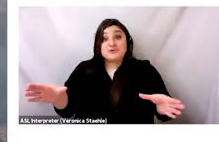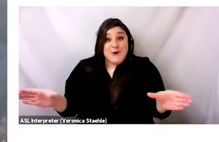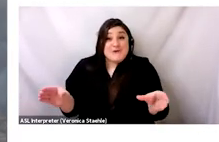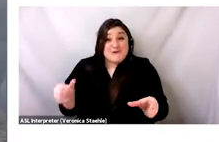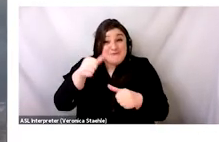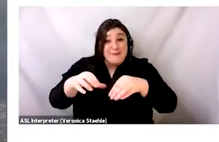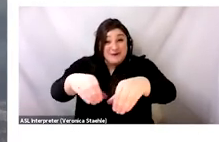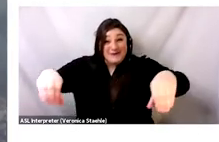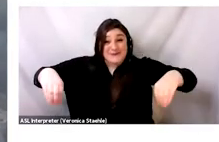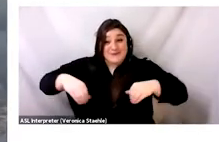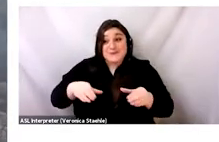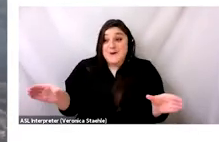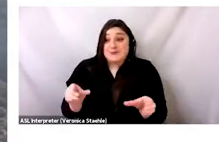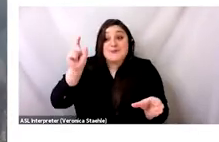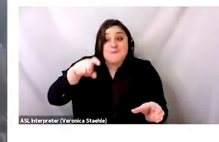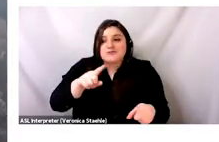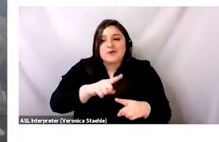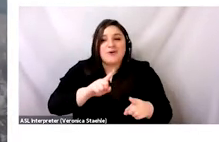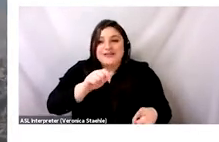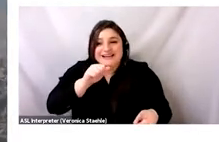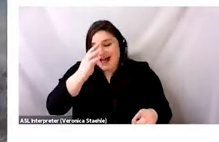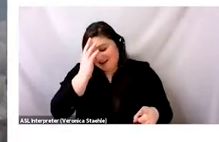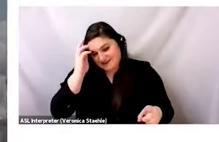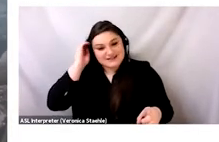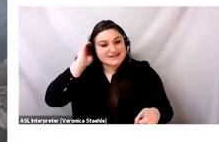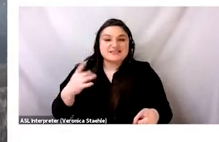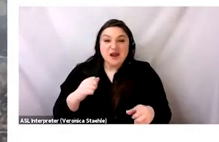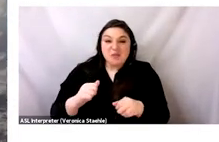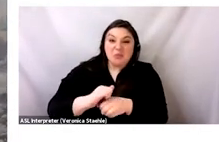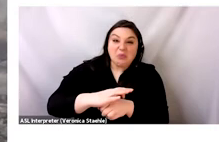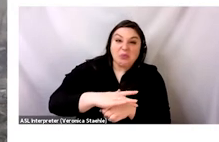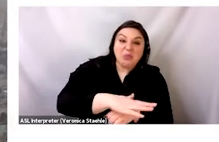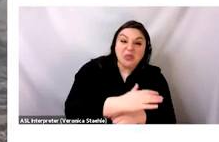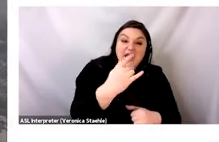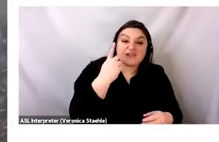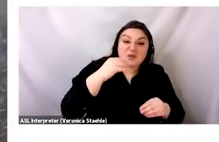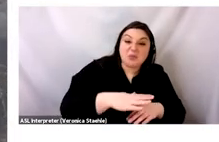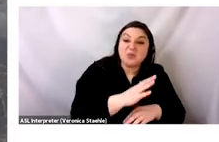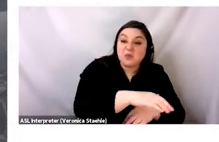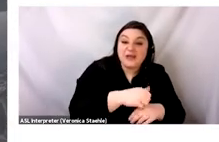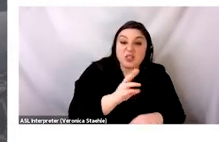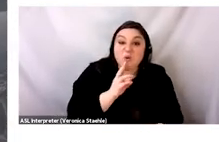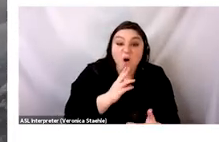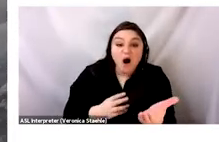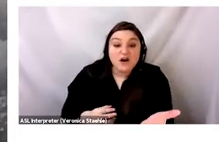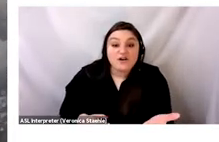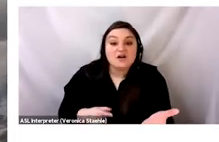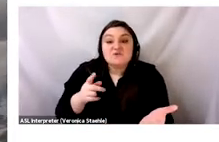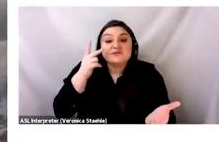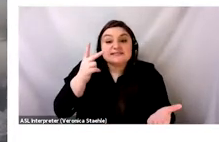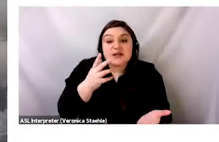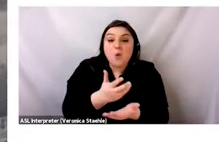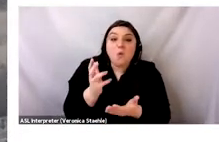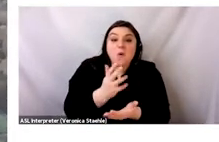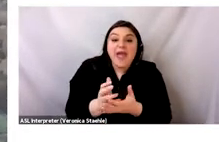and the site had been unusable since. This is footage from the fire. I happened to be there that day. But in this video, you can